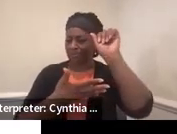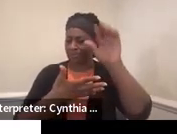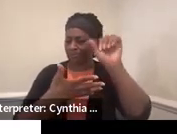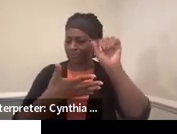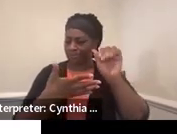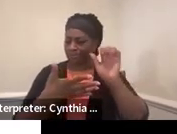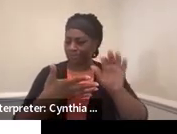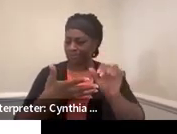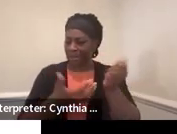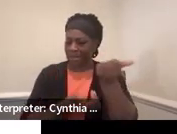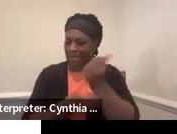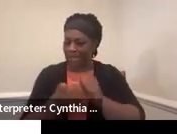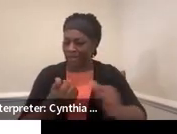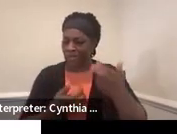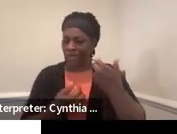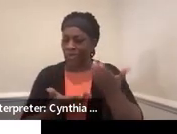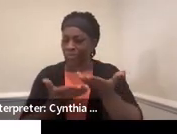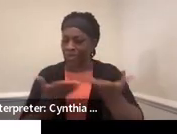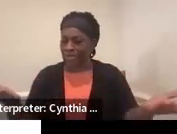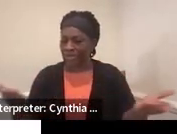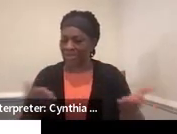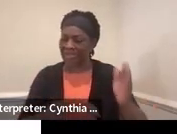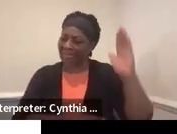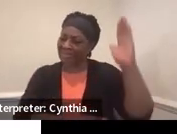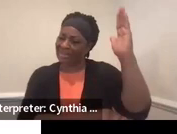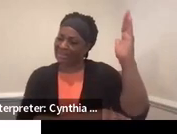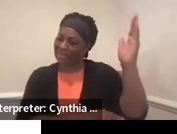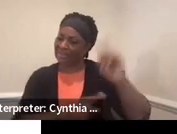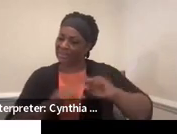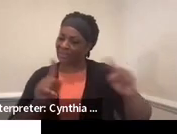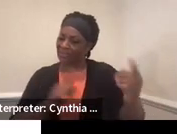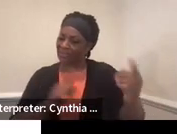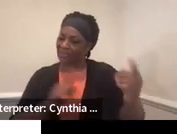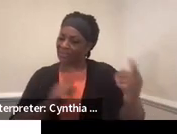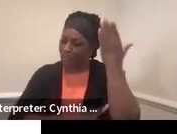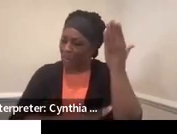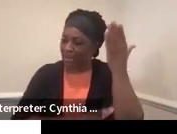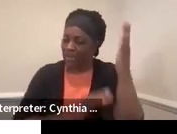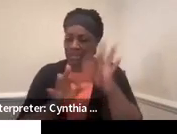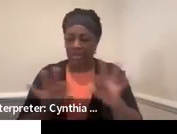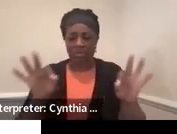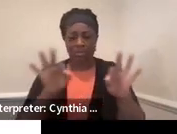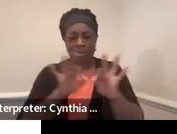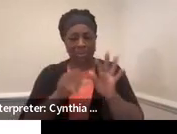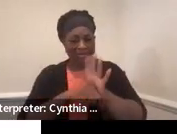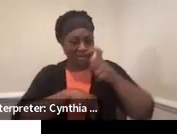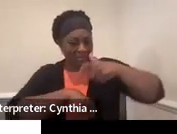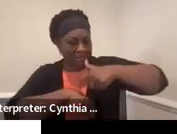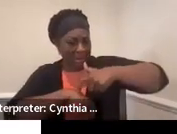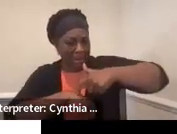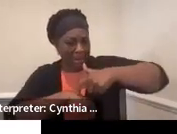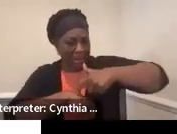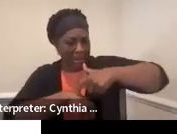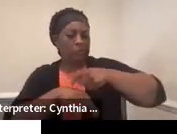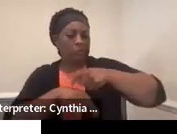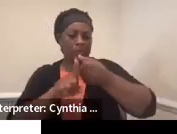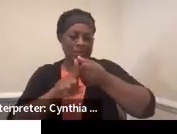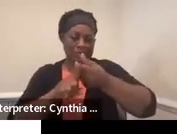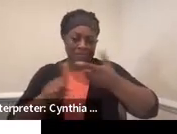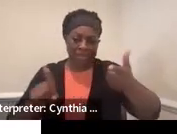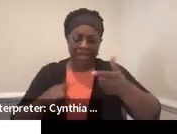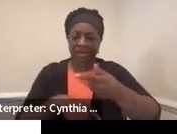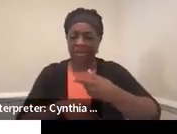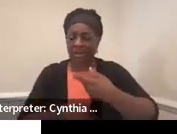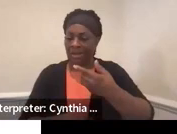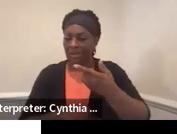them. We're not going to do that this afternoon, which is a little bit different. And it's because we want to make sure that we have enough time to really be thoughtful